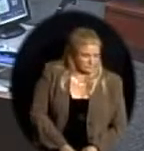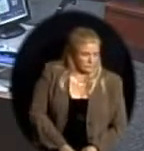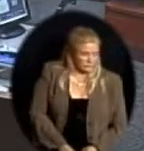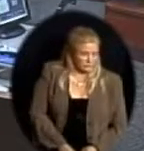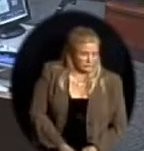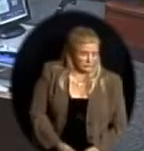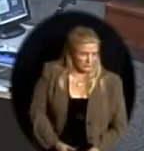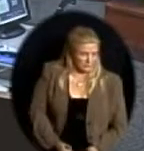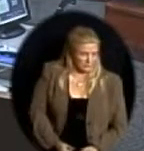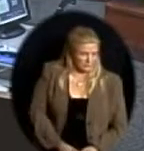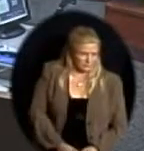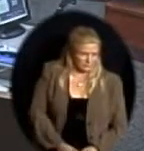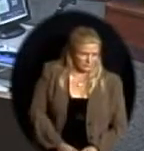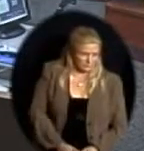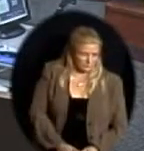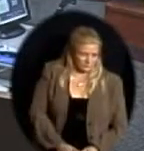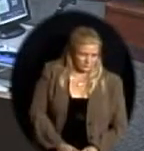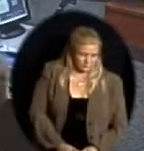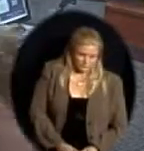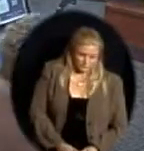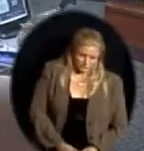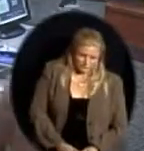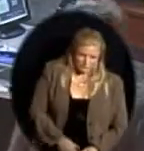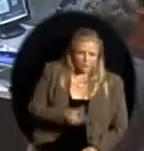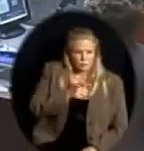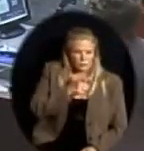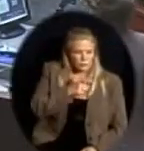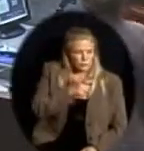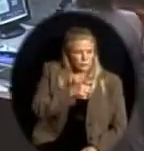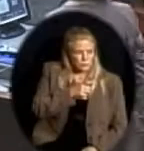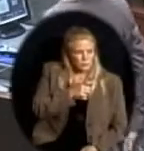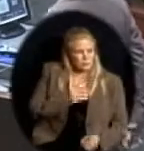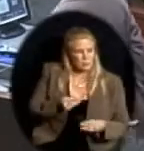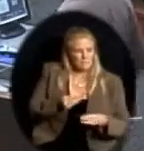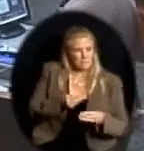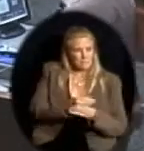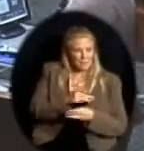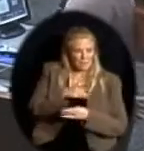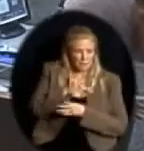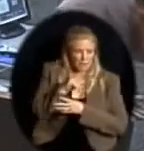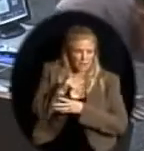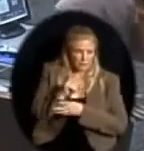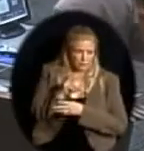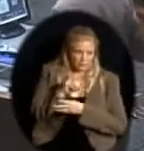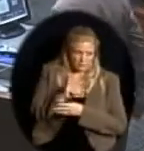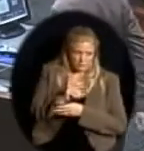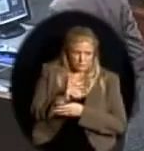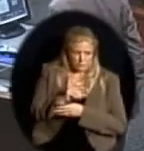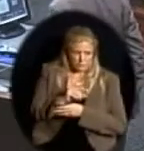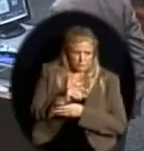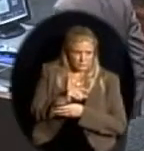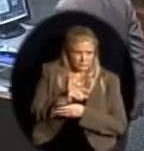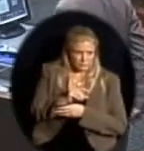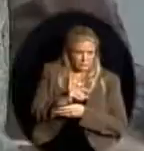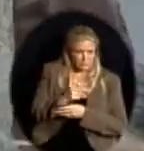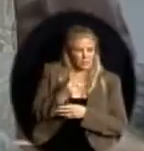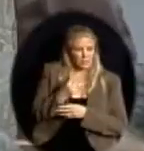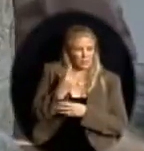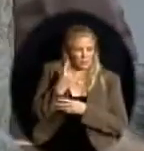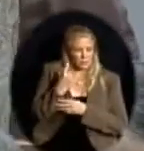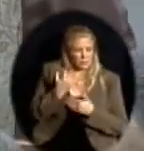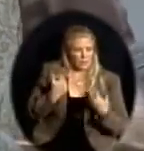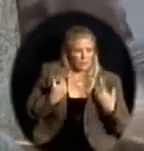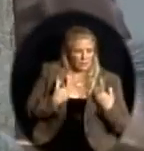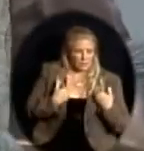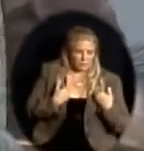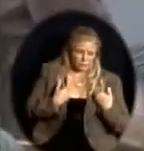I don't seem to recall what that is. We had actually two references. We had board reports last year on this, but with